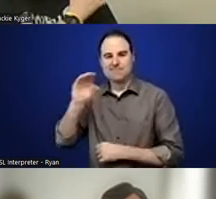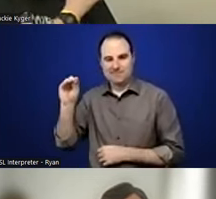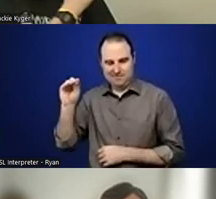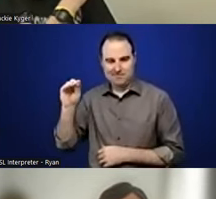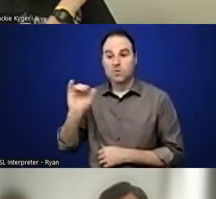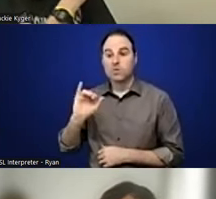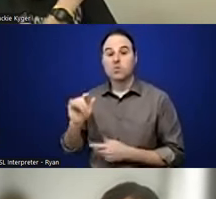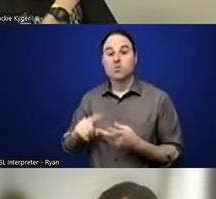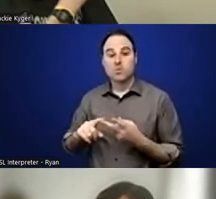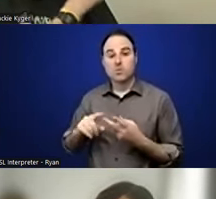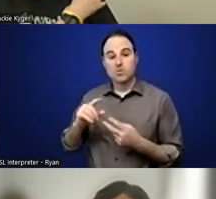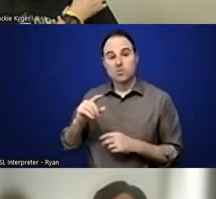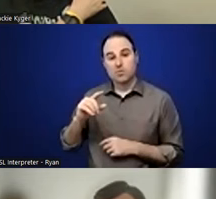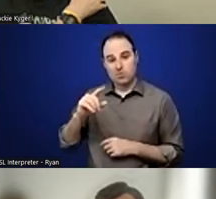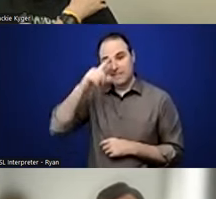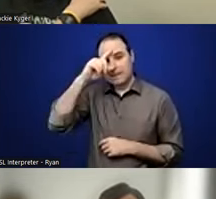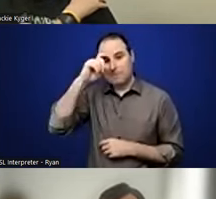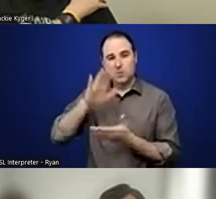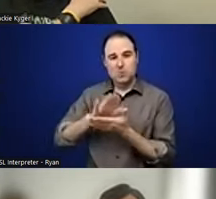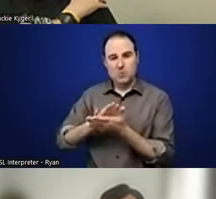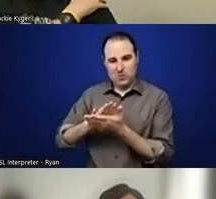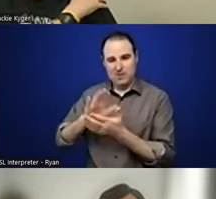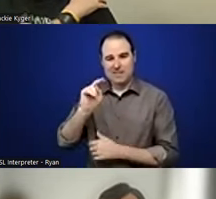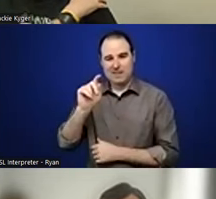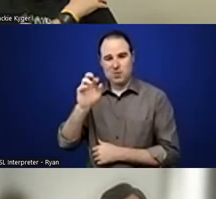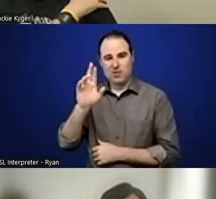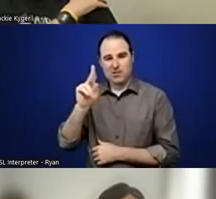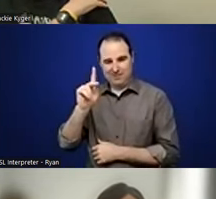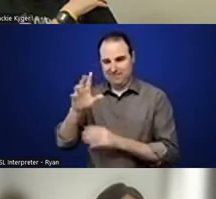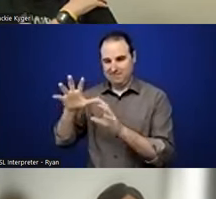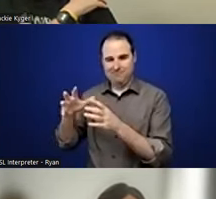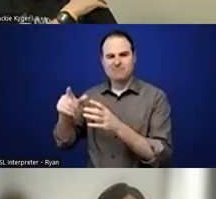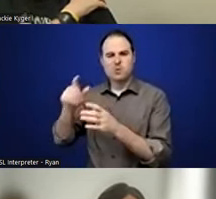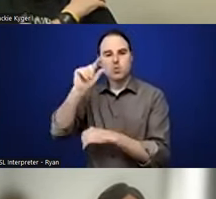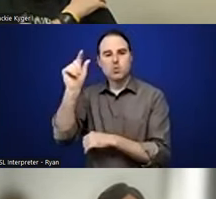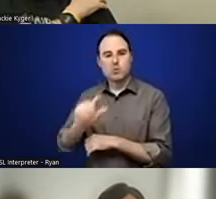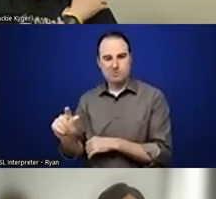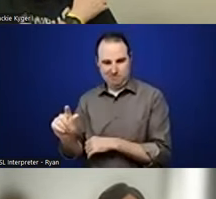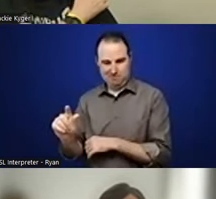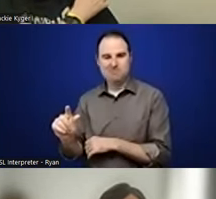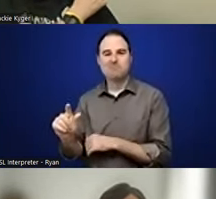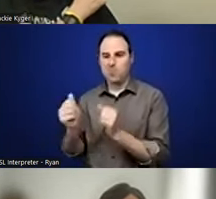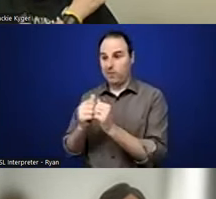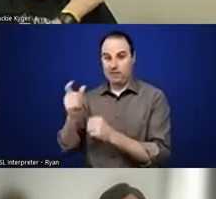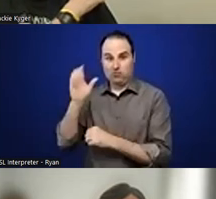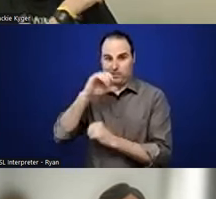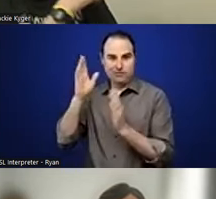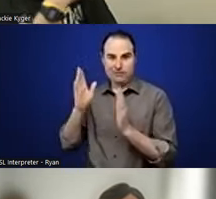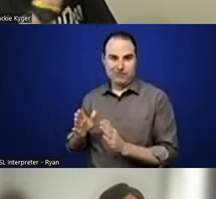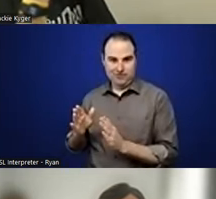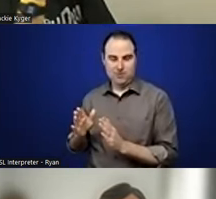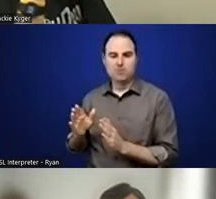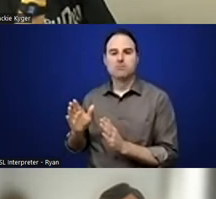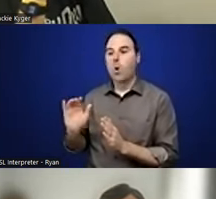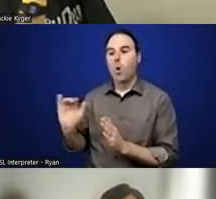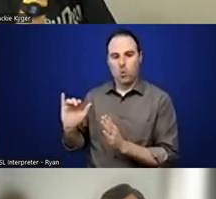school network folks. Um, that was like, it was actually a zoom encounter with a stranger. And there was a facilitator with a